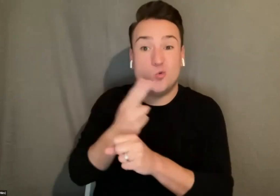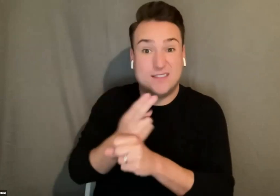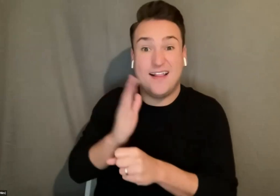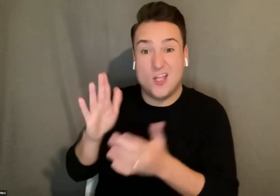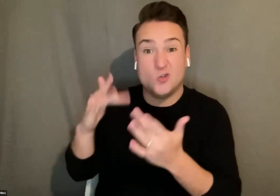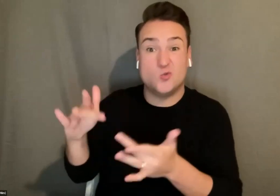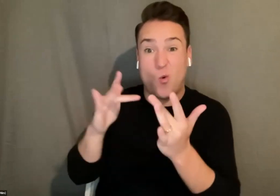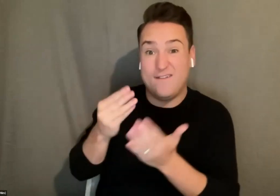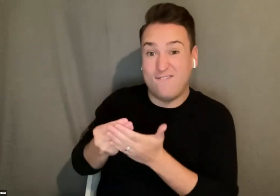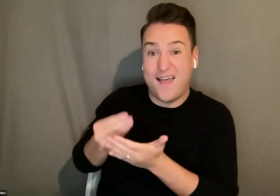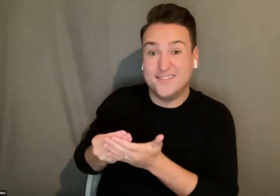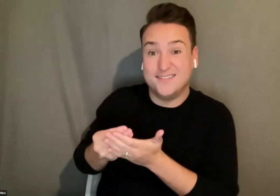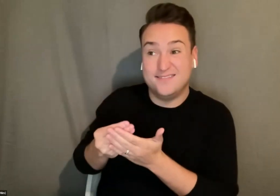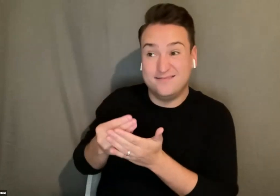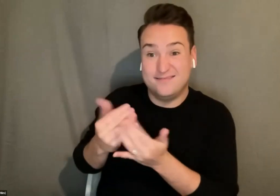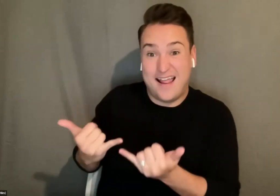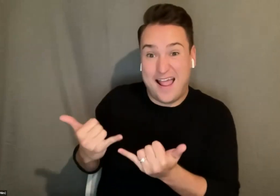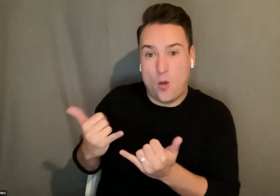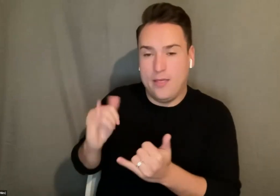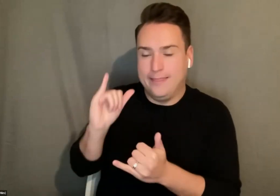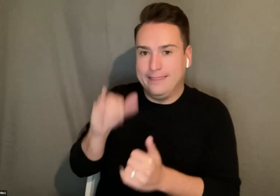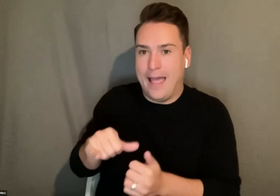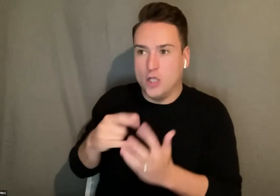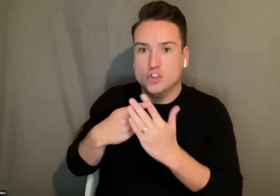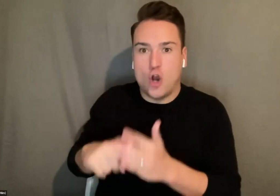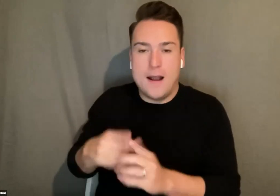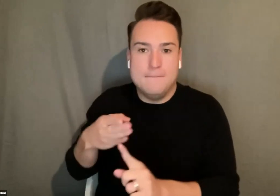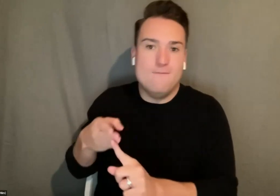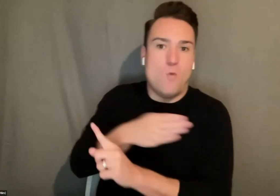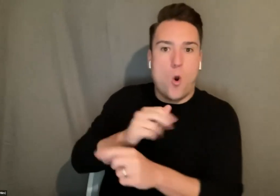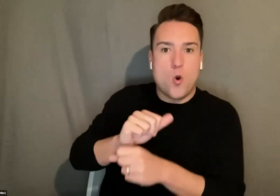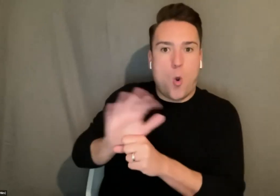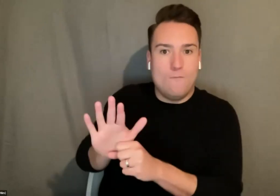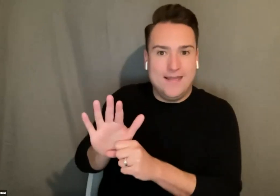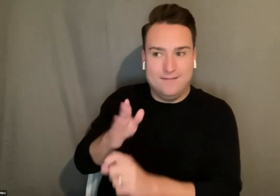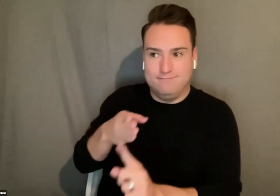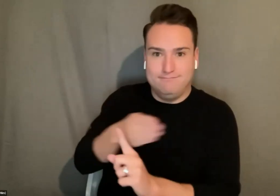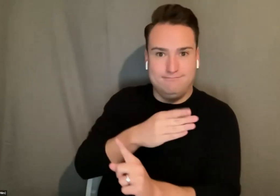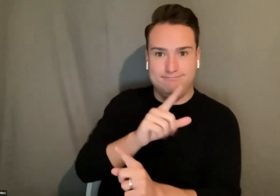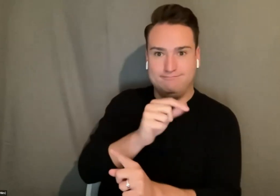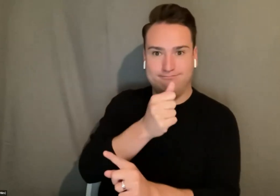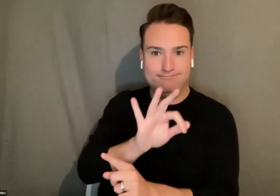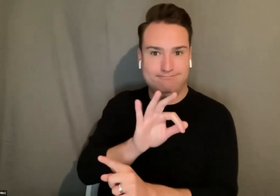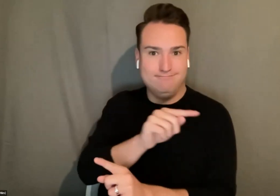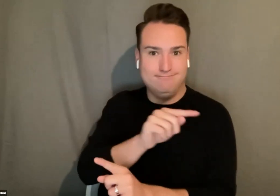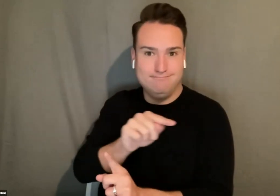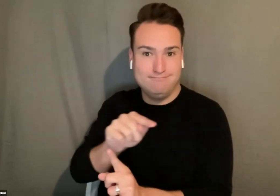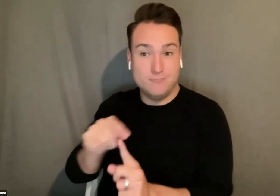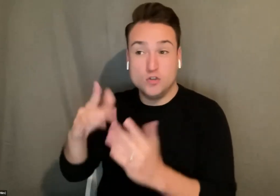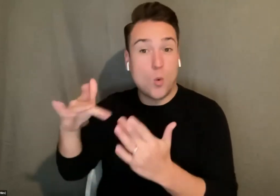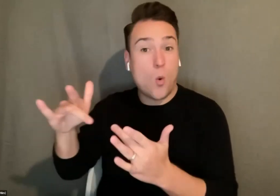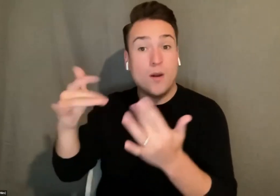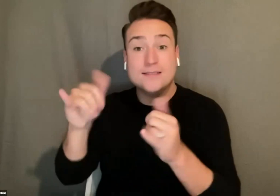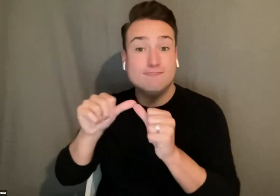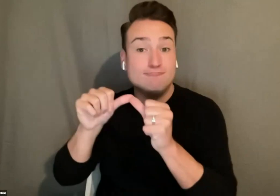that predate the beginning of the COVID pandemic those tours are still ongoing that circumstance has led to the creation